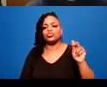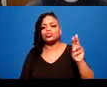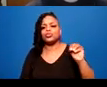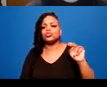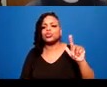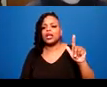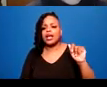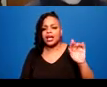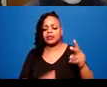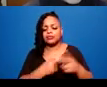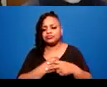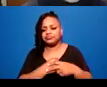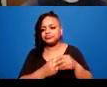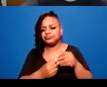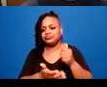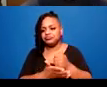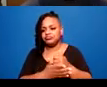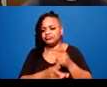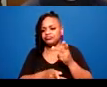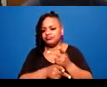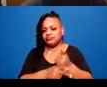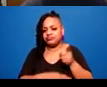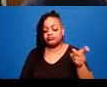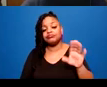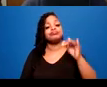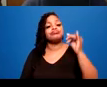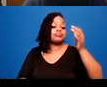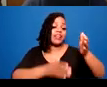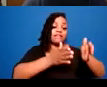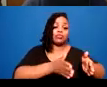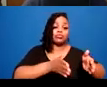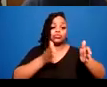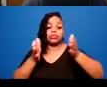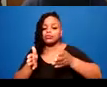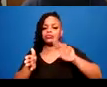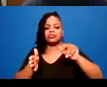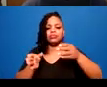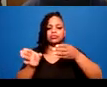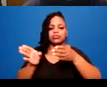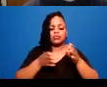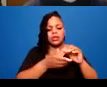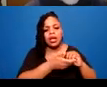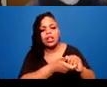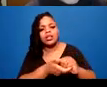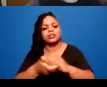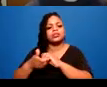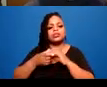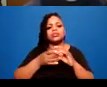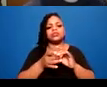collectivism, supporting via, but not limited to, money, medication,